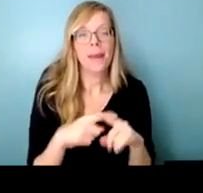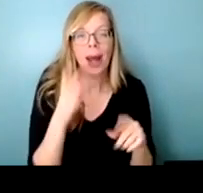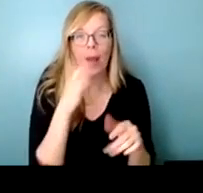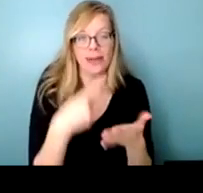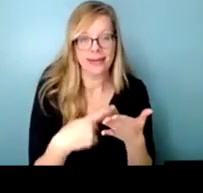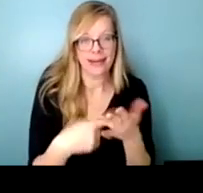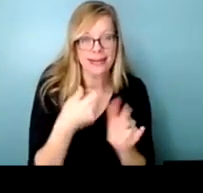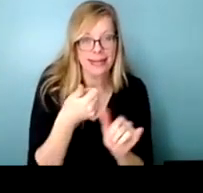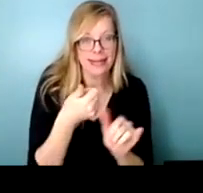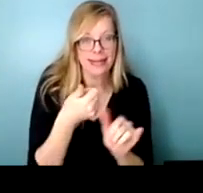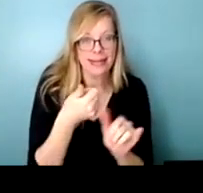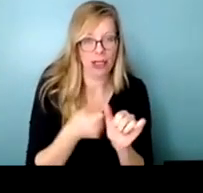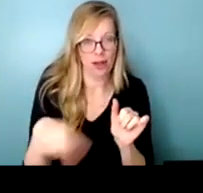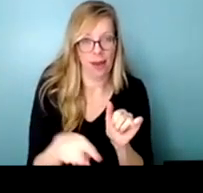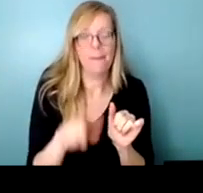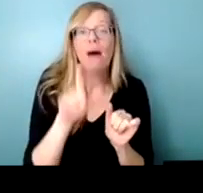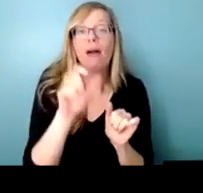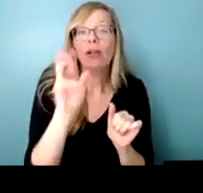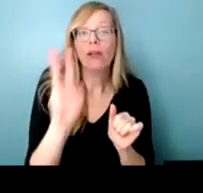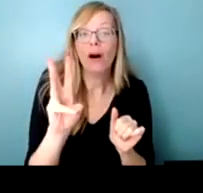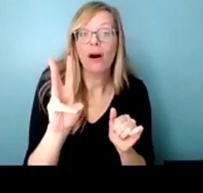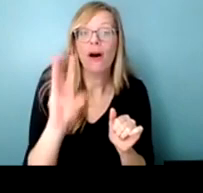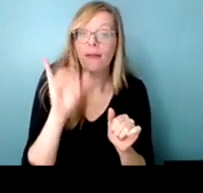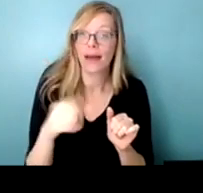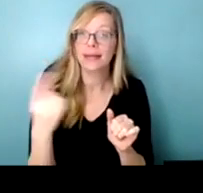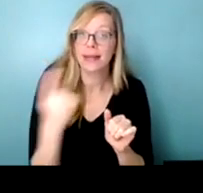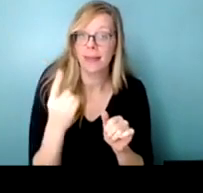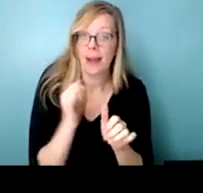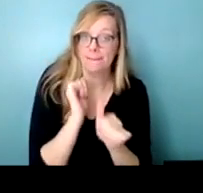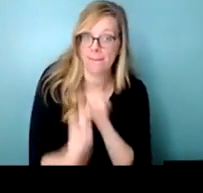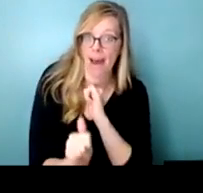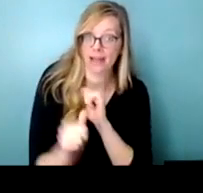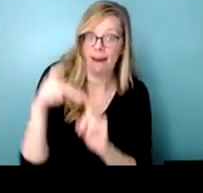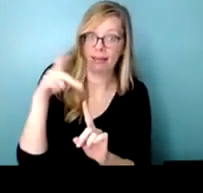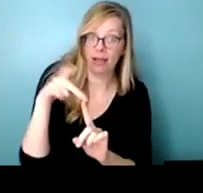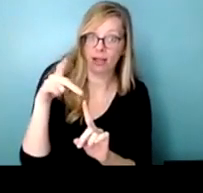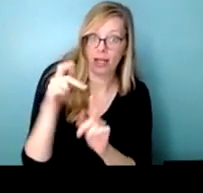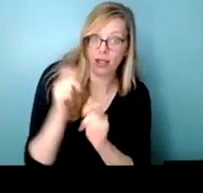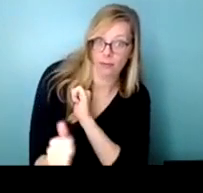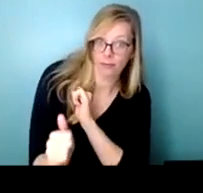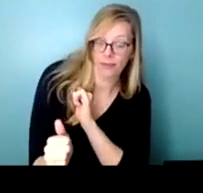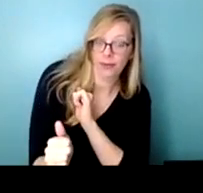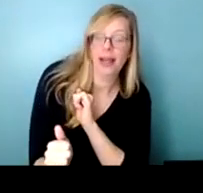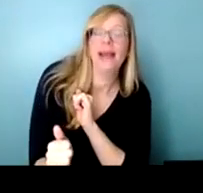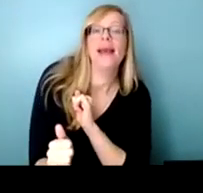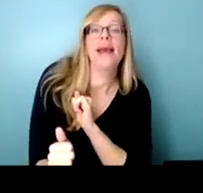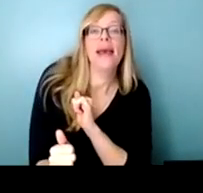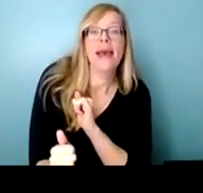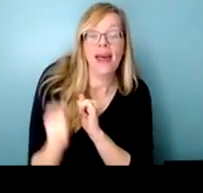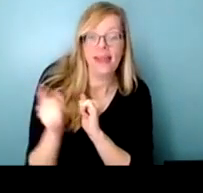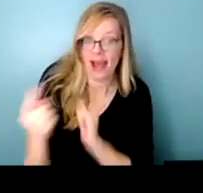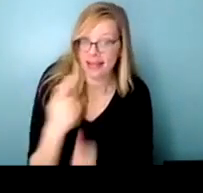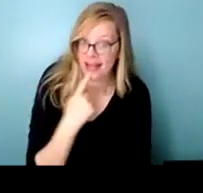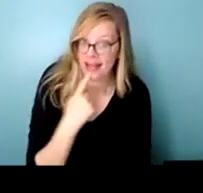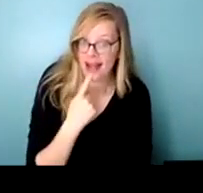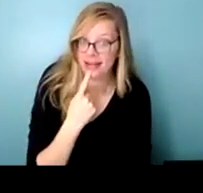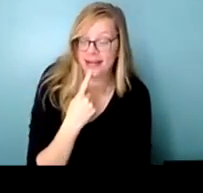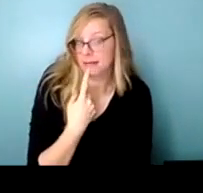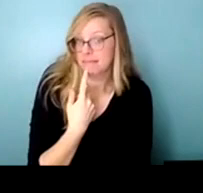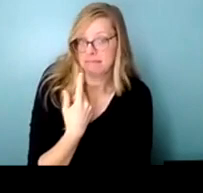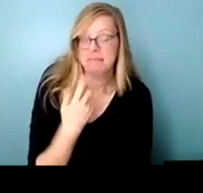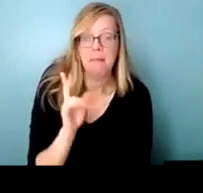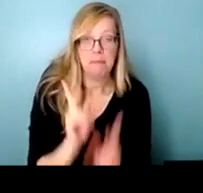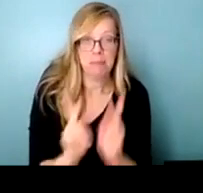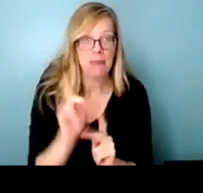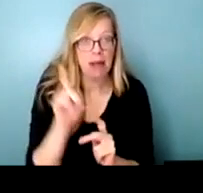so a law is something that's passed by the legislature um that says you know people